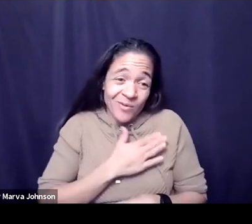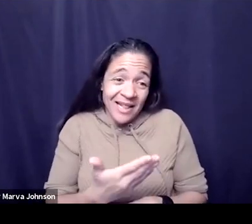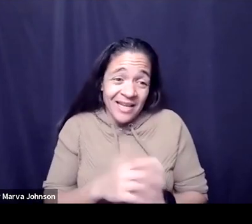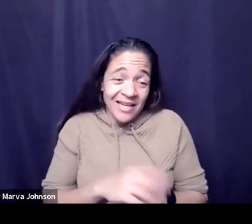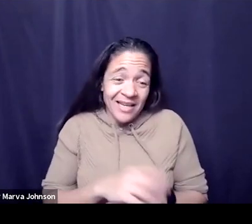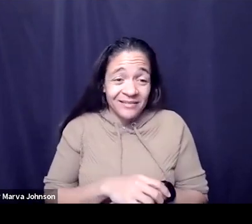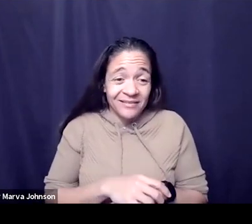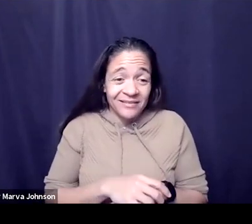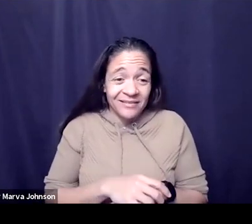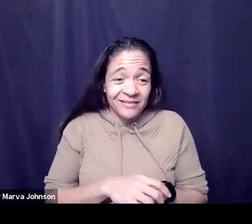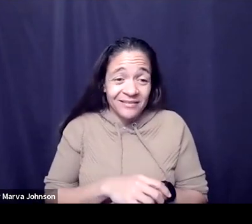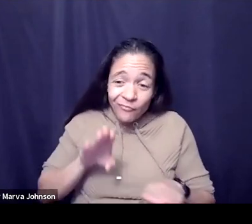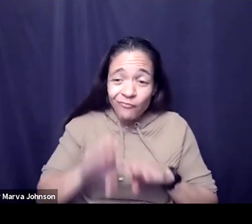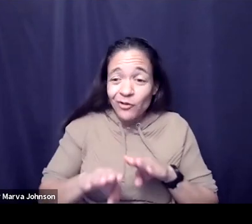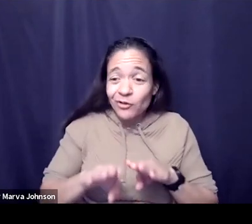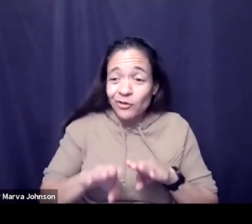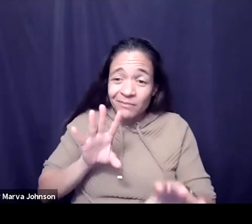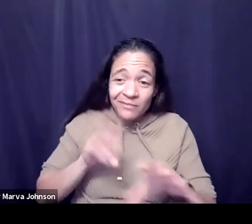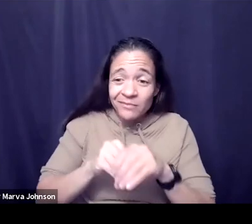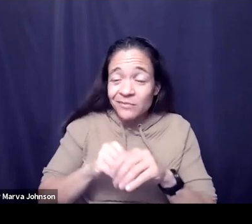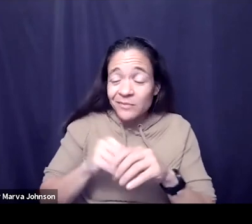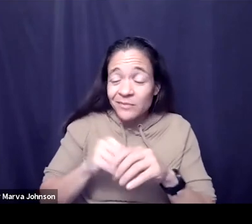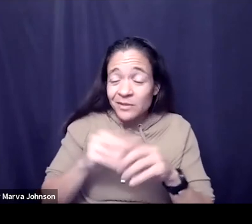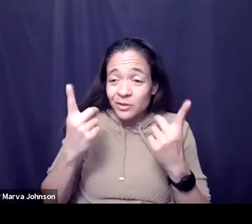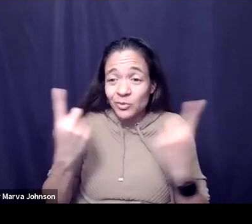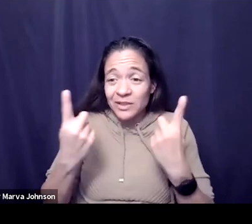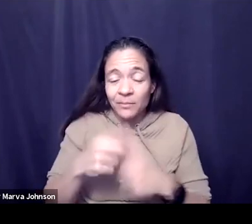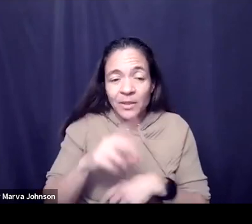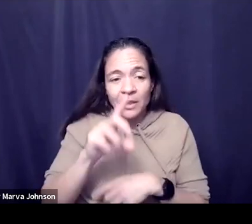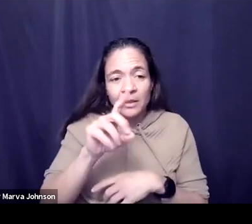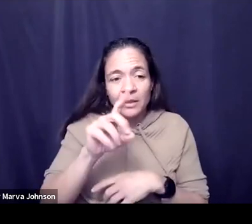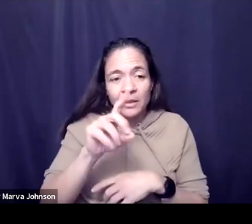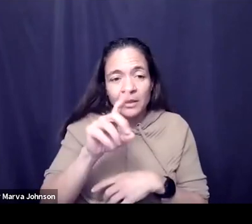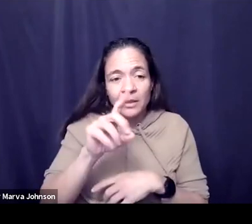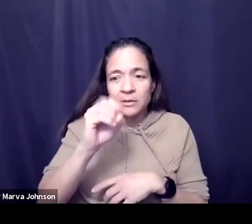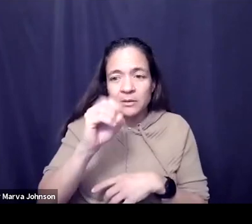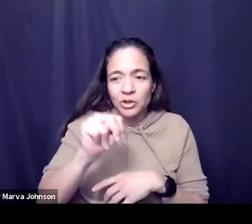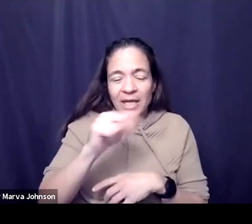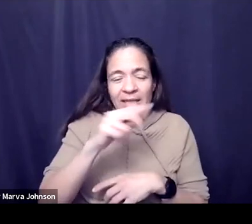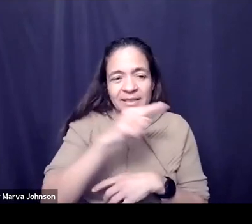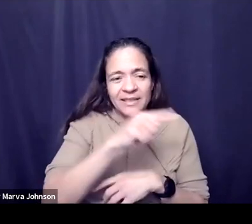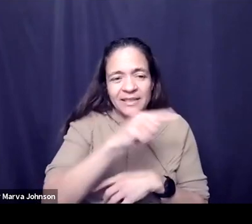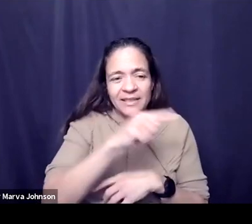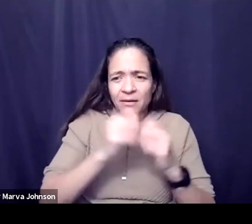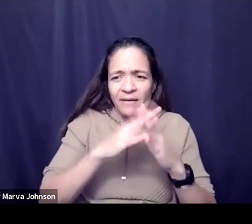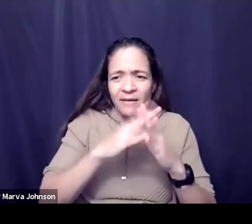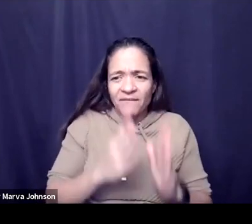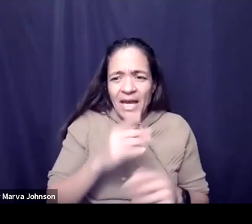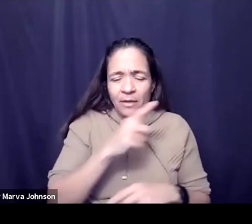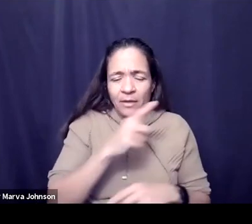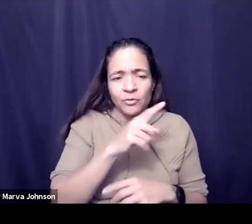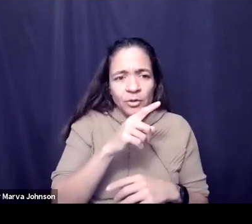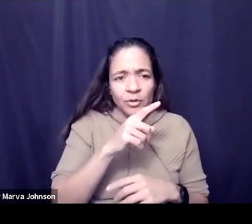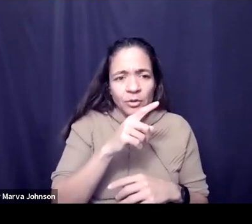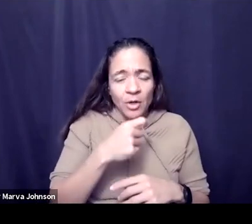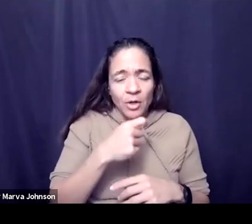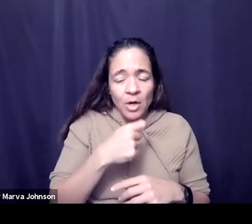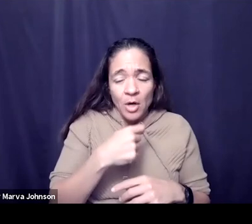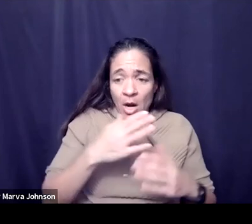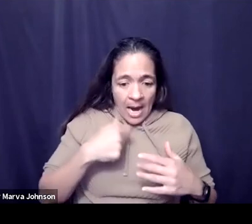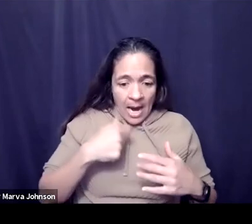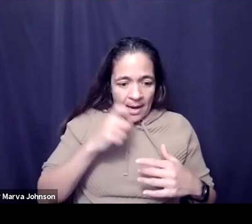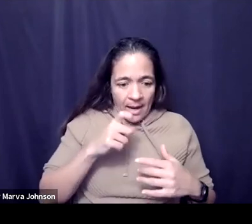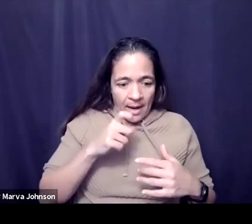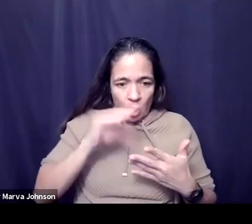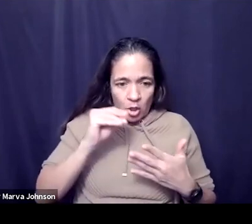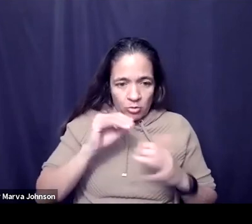take that first step and go do something about it you know jason lembeck the founder of special x is saying hey i'm having to navigate this with my son noah and there are